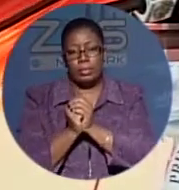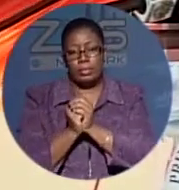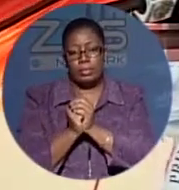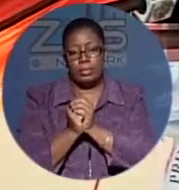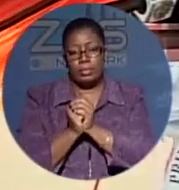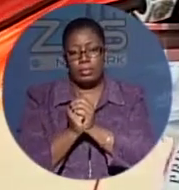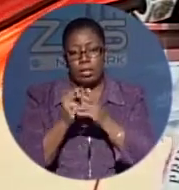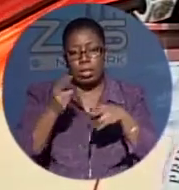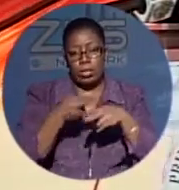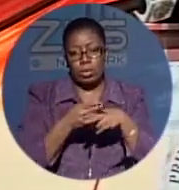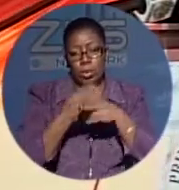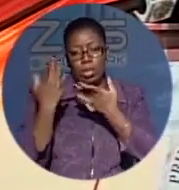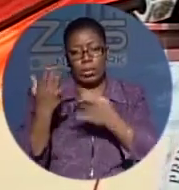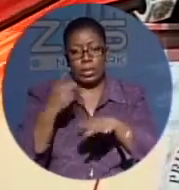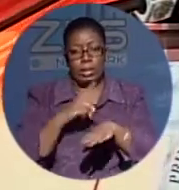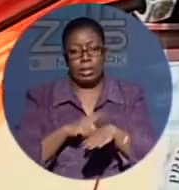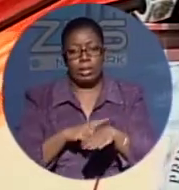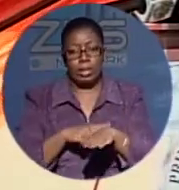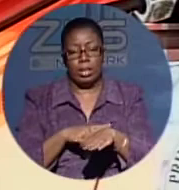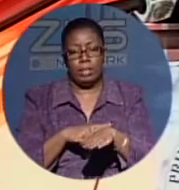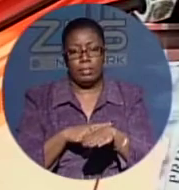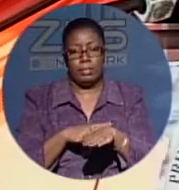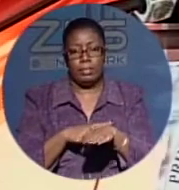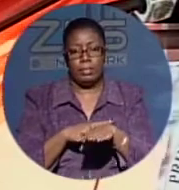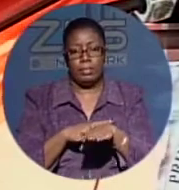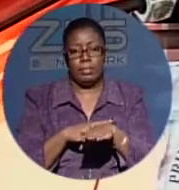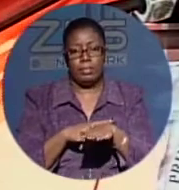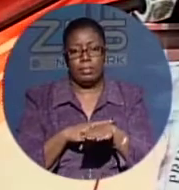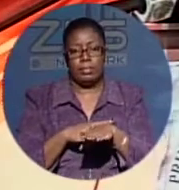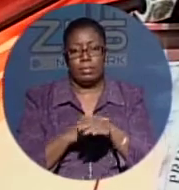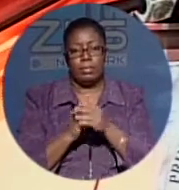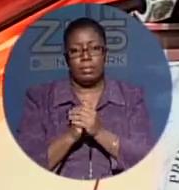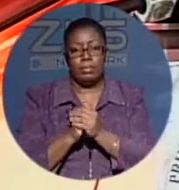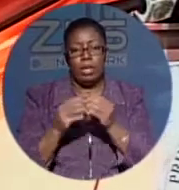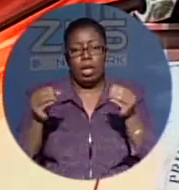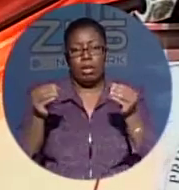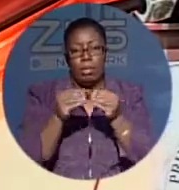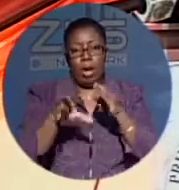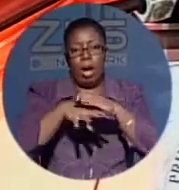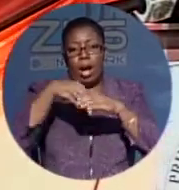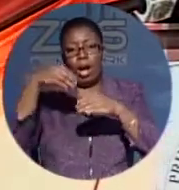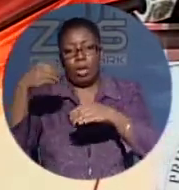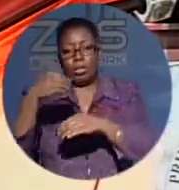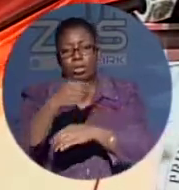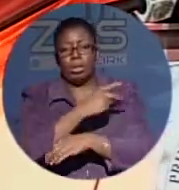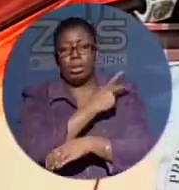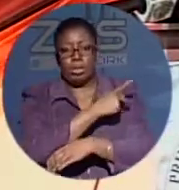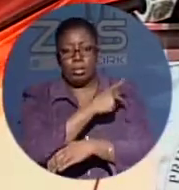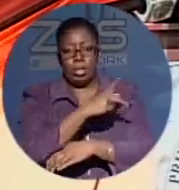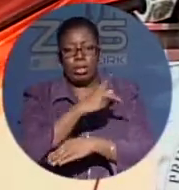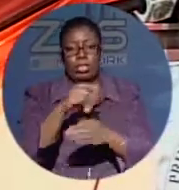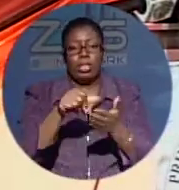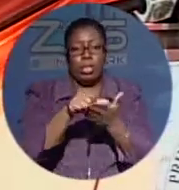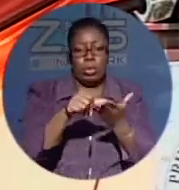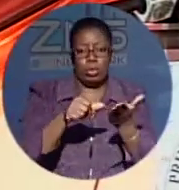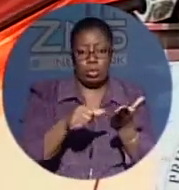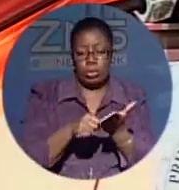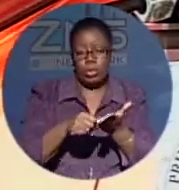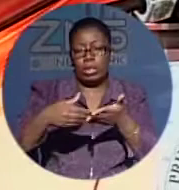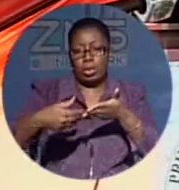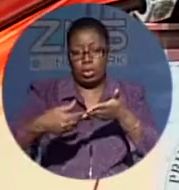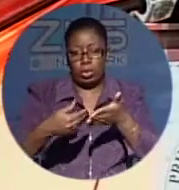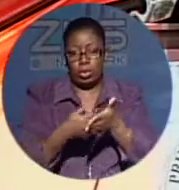shorter waiting time, more outpatient surgery, new